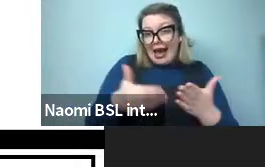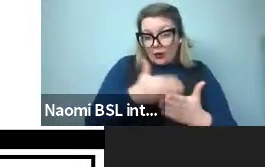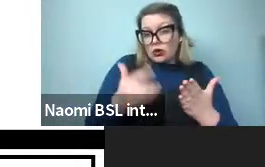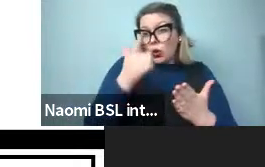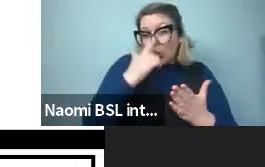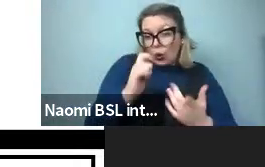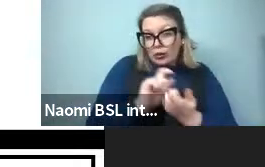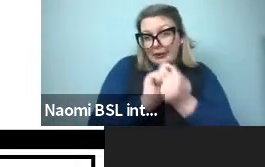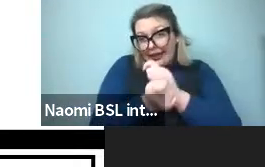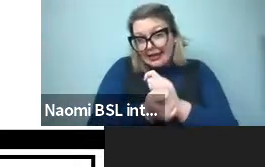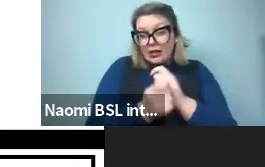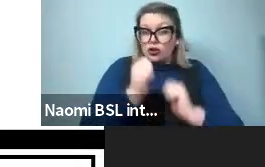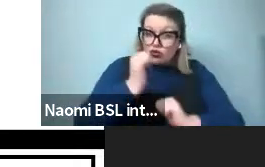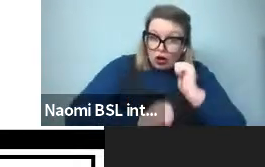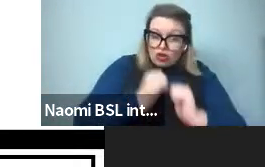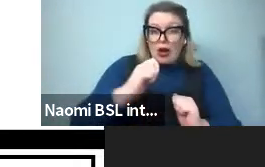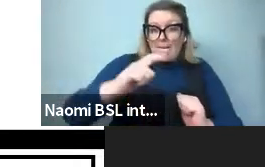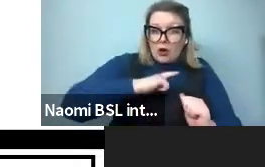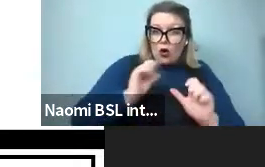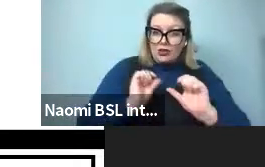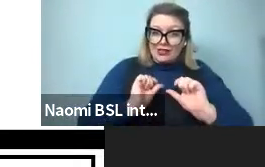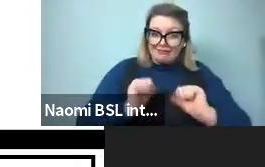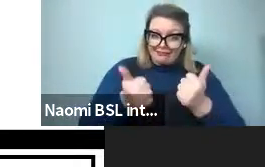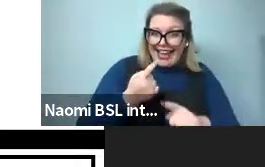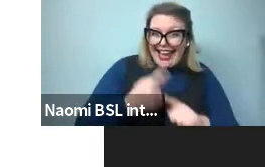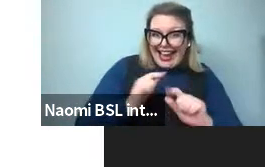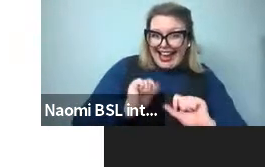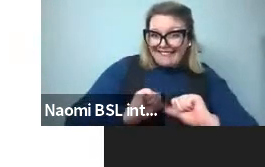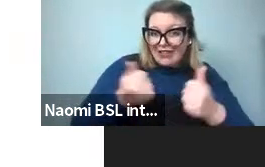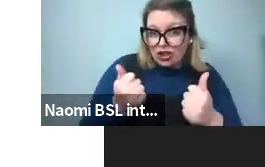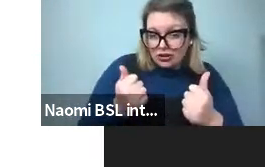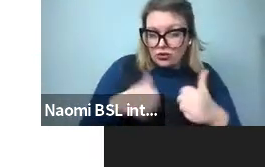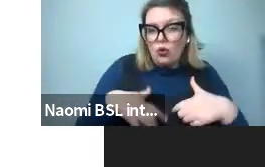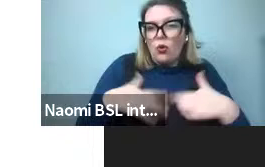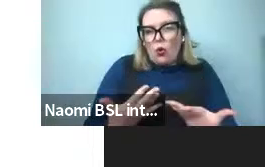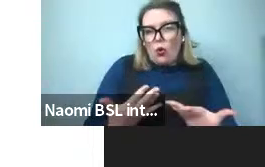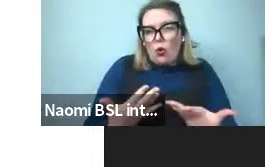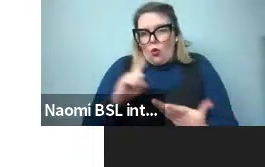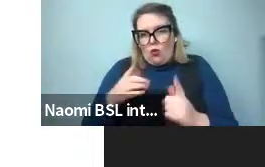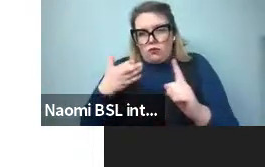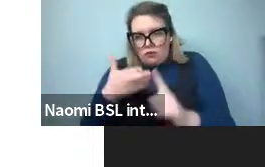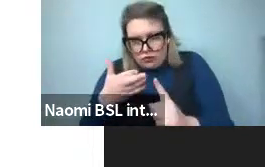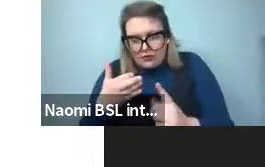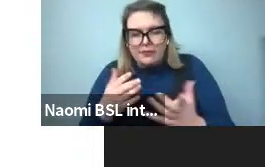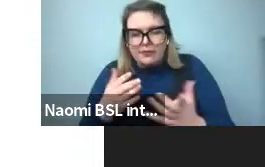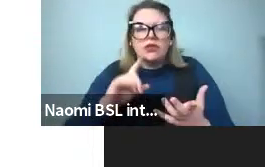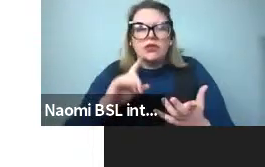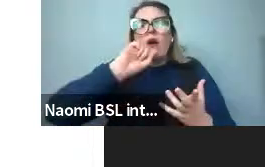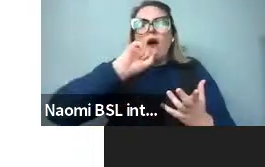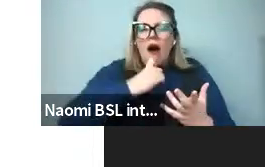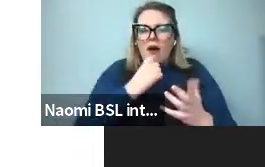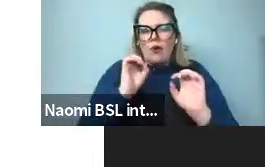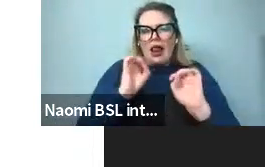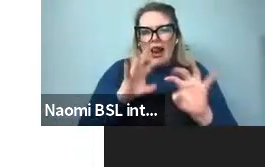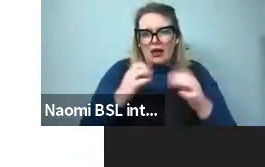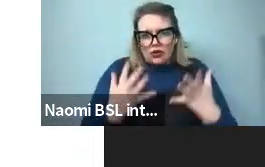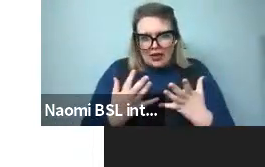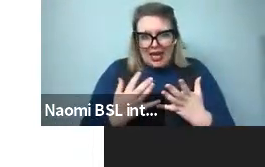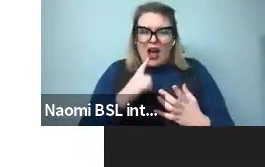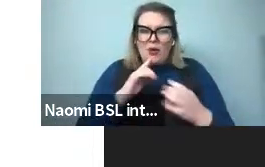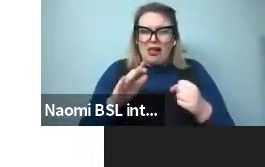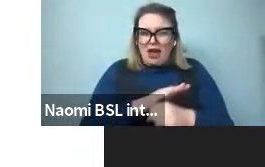structured for efficient use. That's the broad goal. What I'm going to tell you today, I'm going to hit four